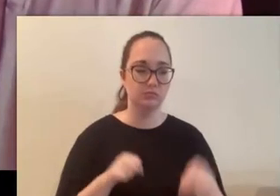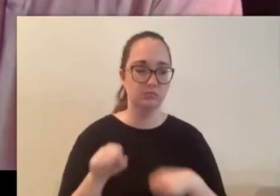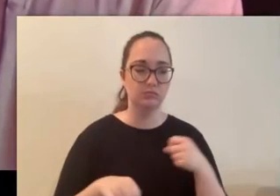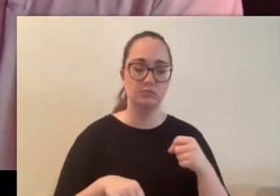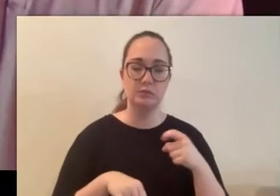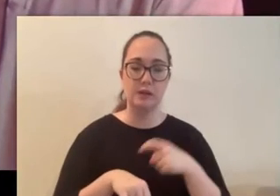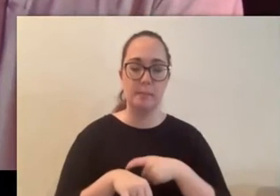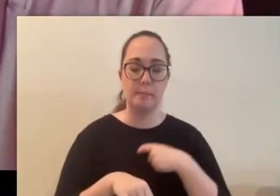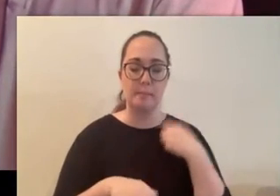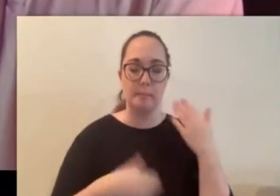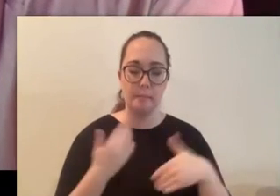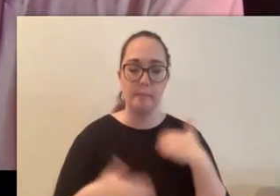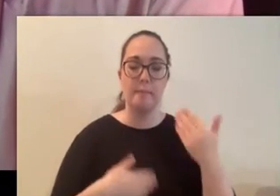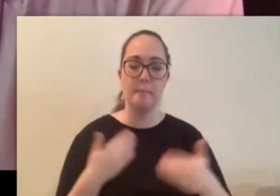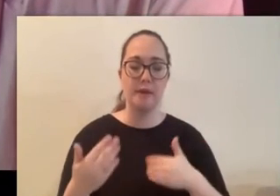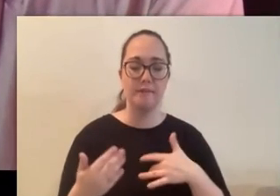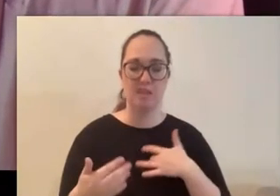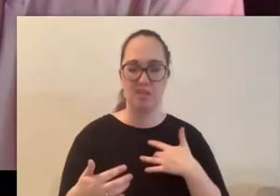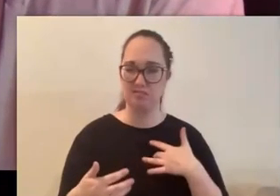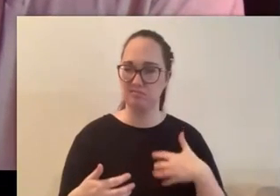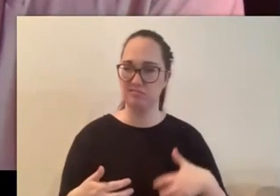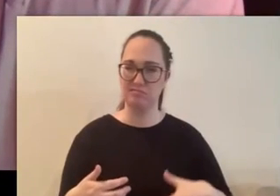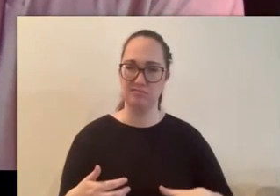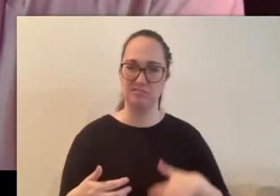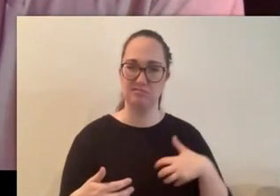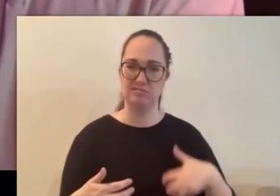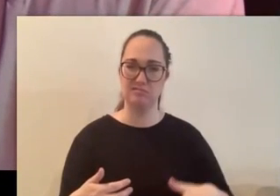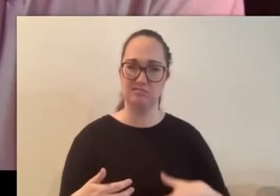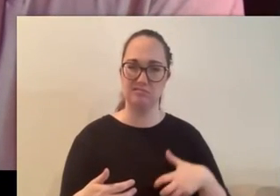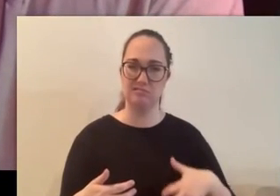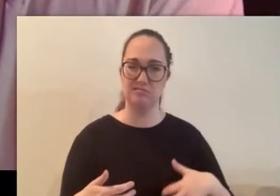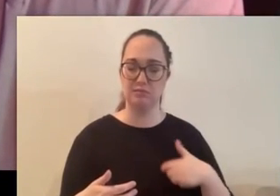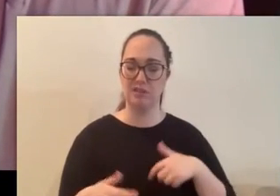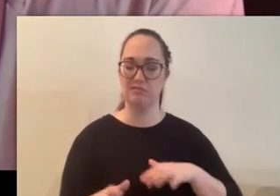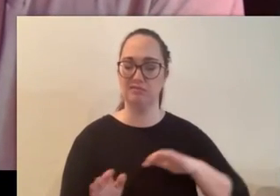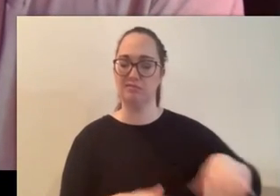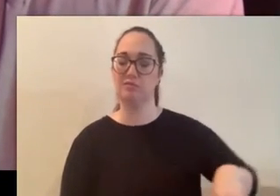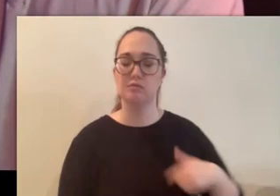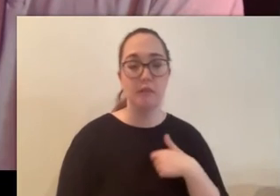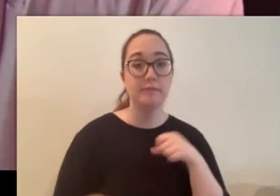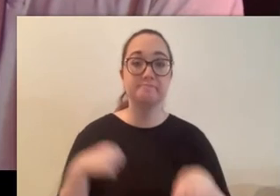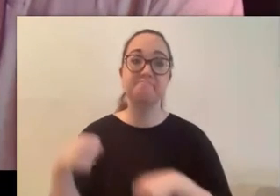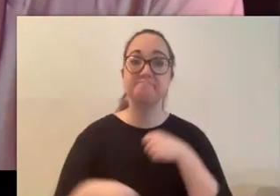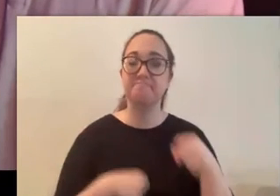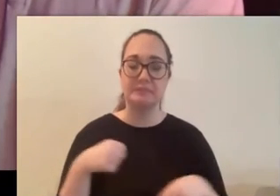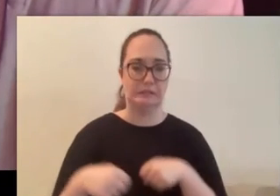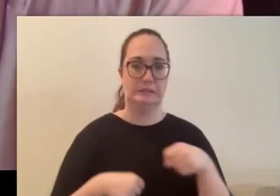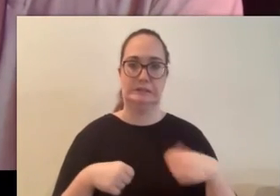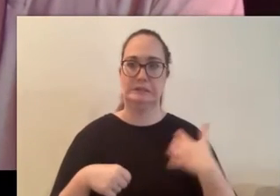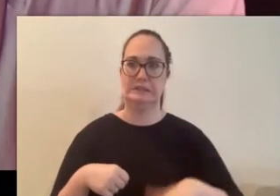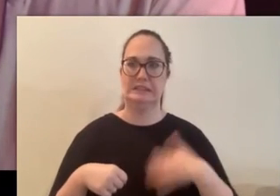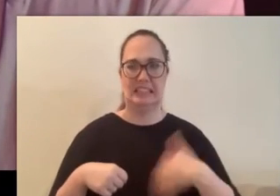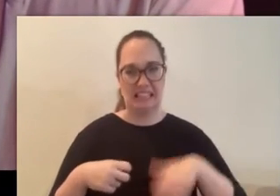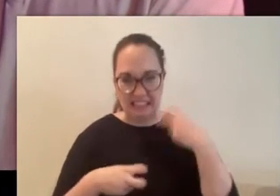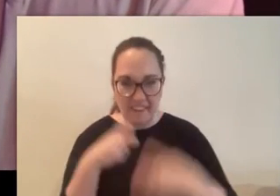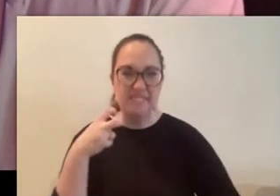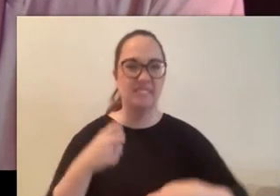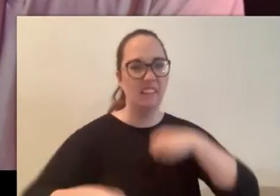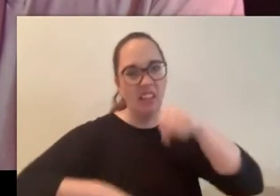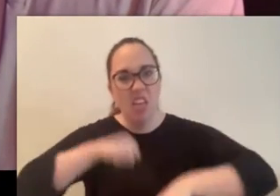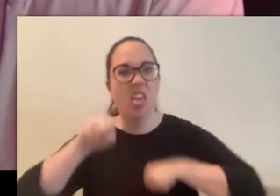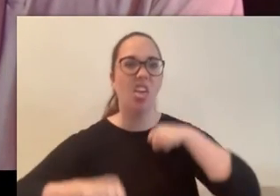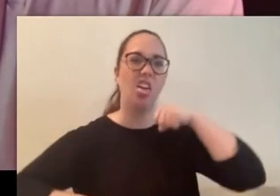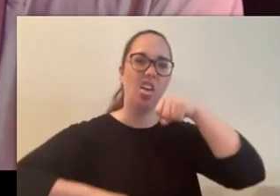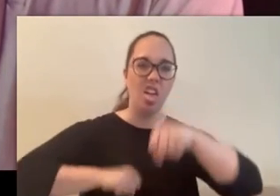brushed it off and i continued down the trail definitely realizing maybe this trail was a little bit harder than than i